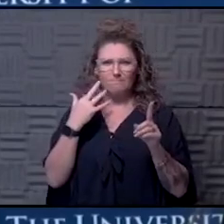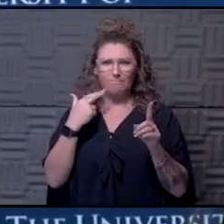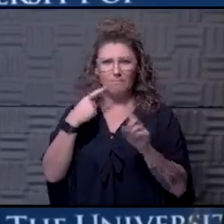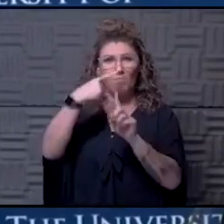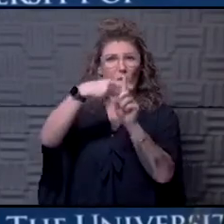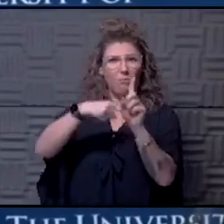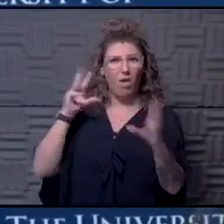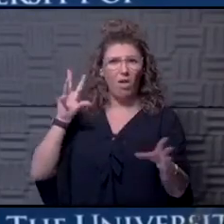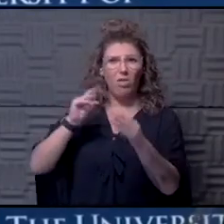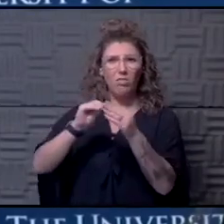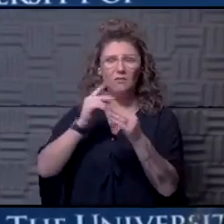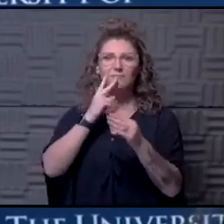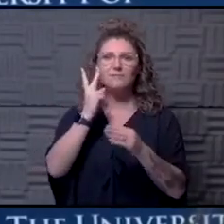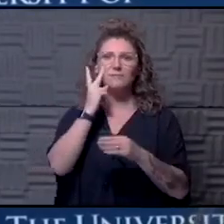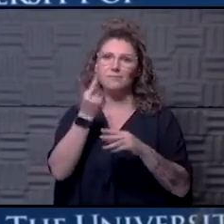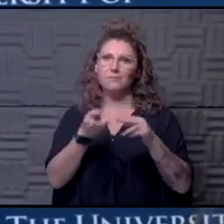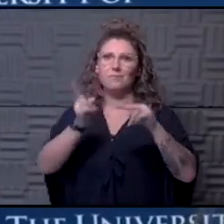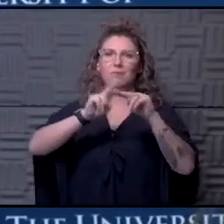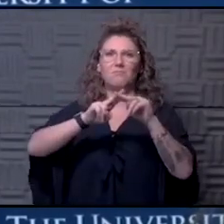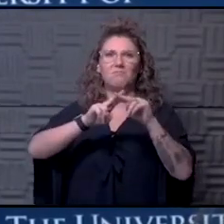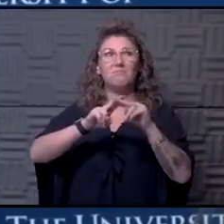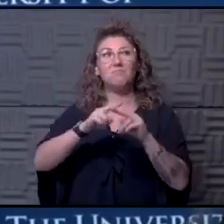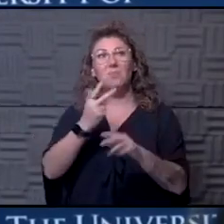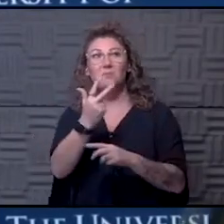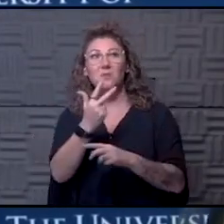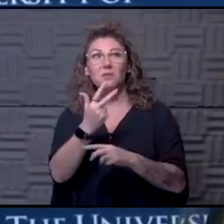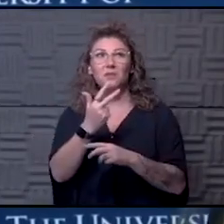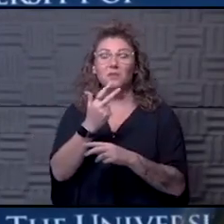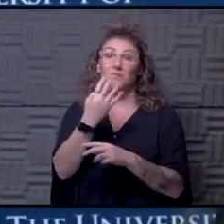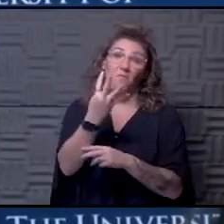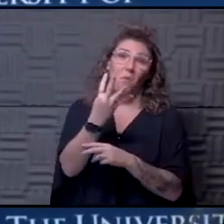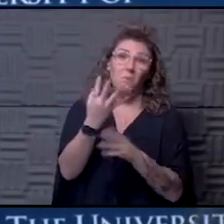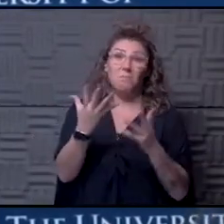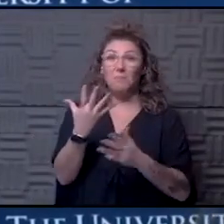or so, we've definitely seen increased up to three, four or five,